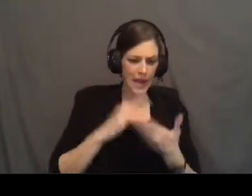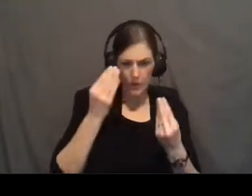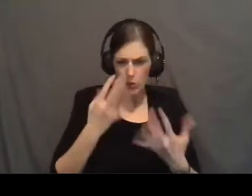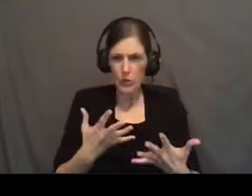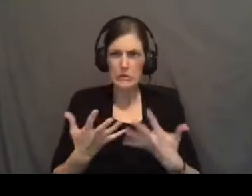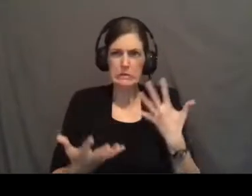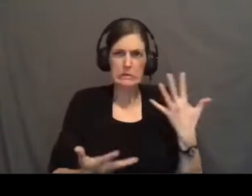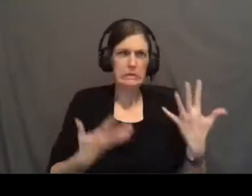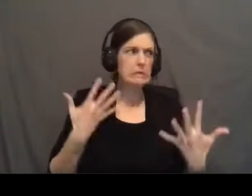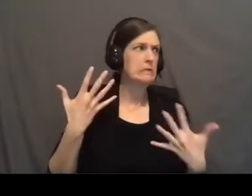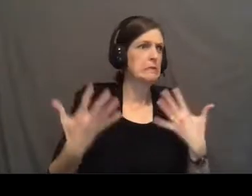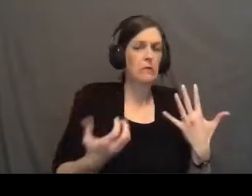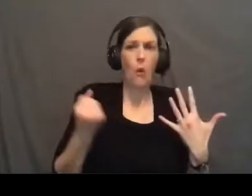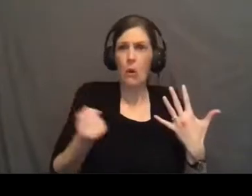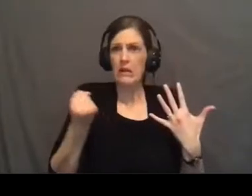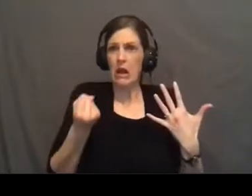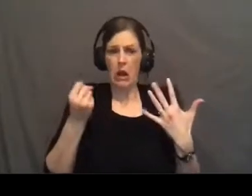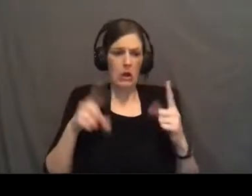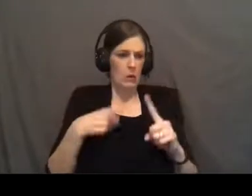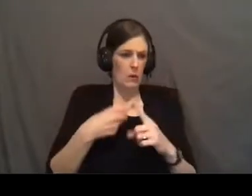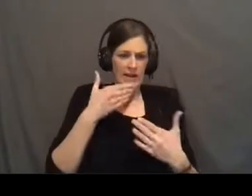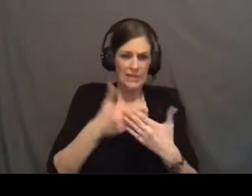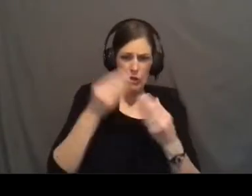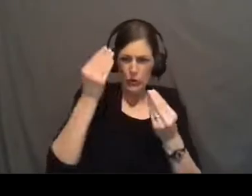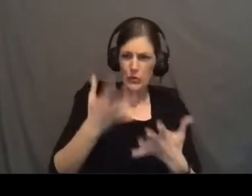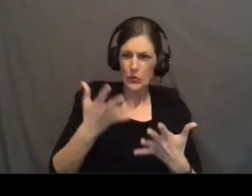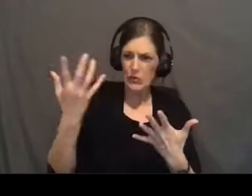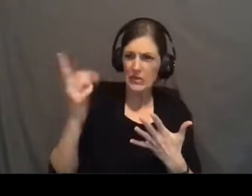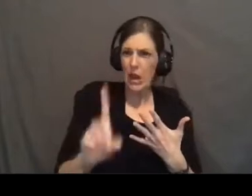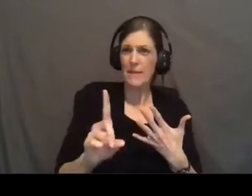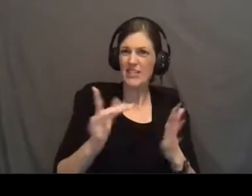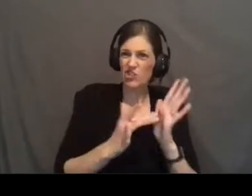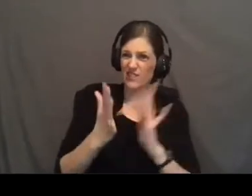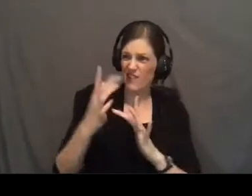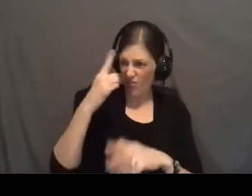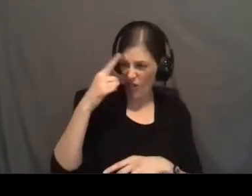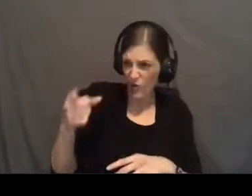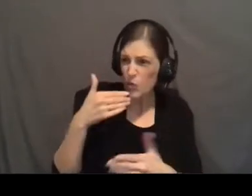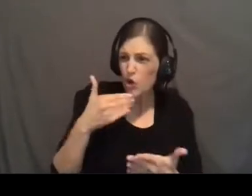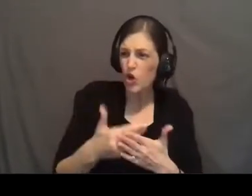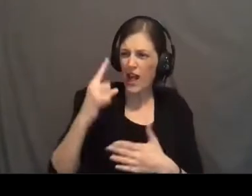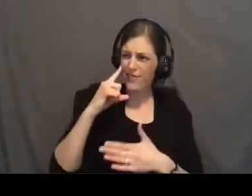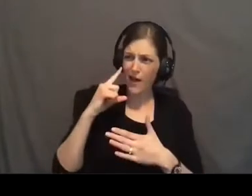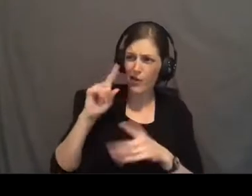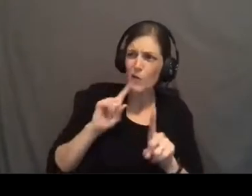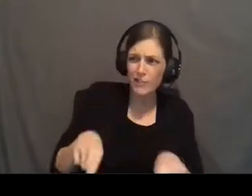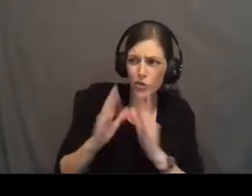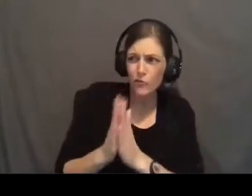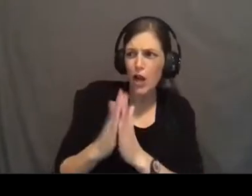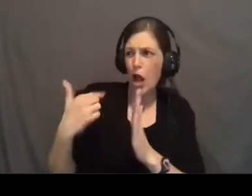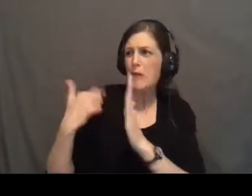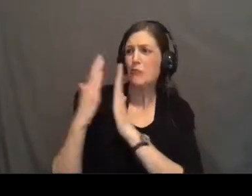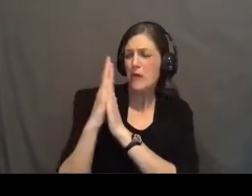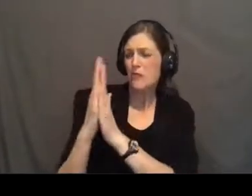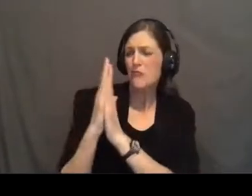on for goodness sakes like when's the good news going to come? Jesus, I thought you were good. I thought you answered prayer. I'm praying, I'm praying, I'm praying. Why